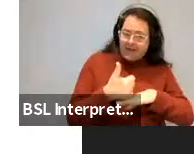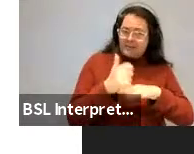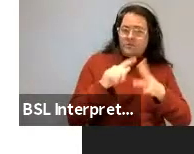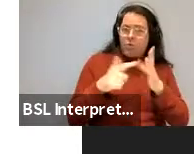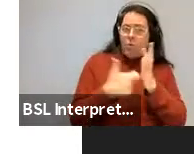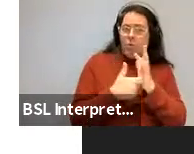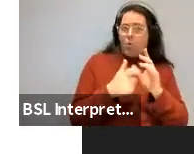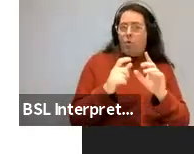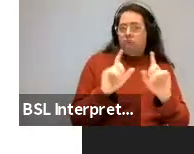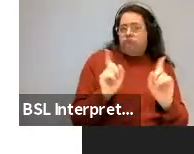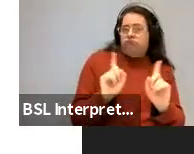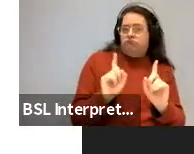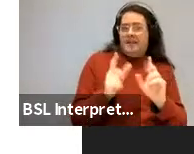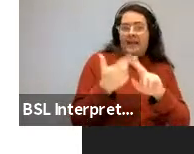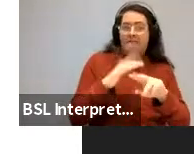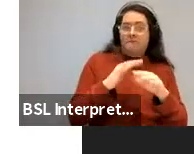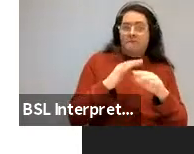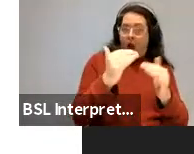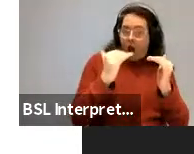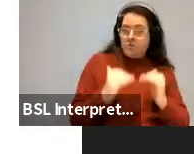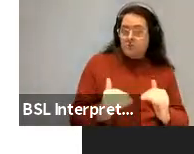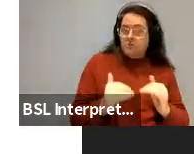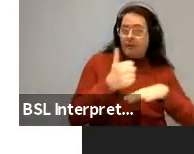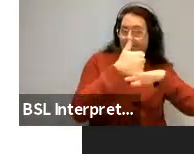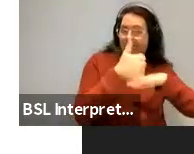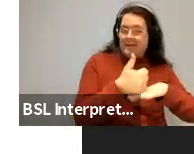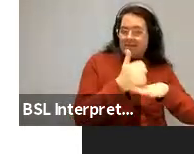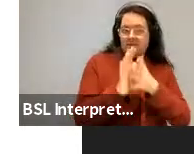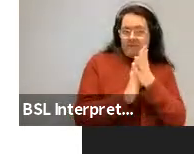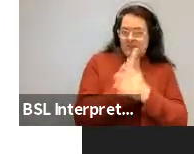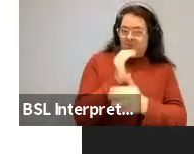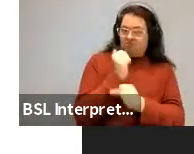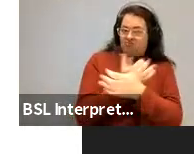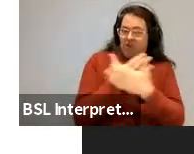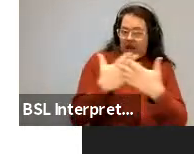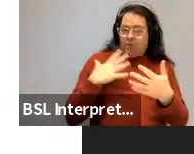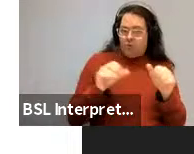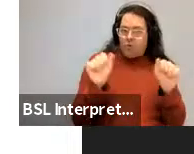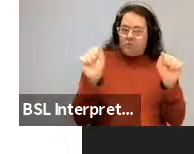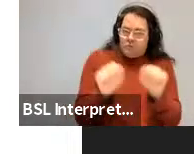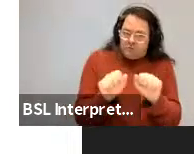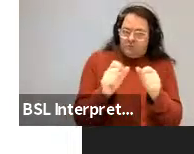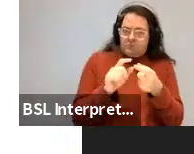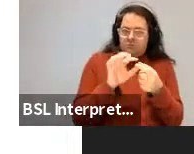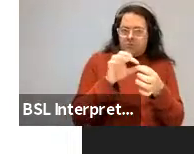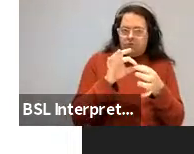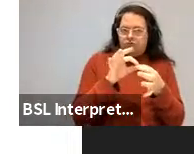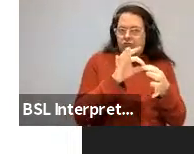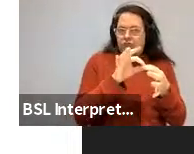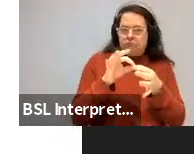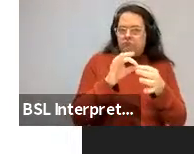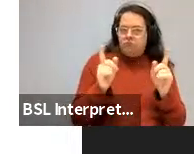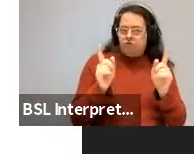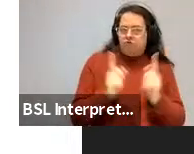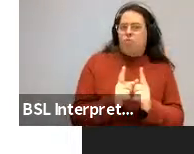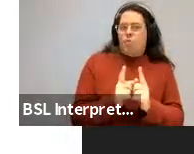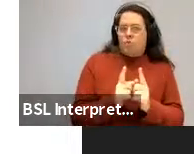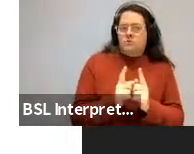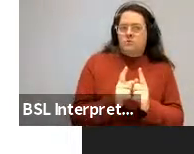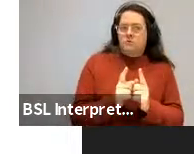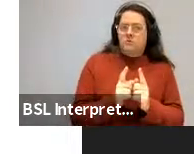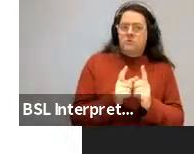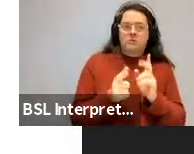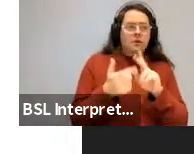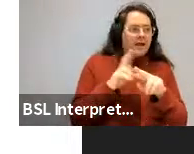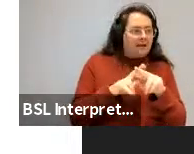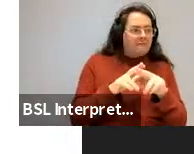minimizes dependency length. And we see that that's true also. And then we then we see, if we see real dependency length is shorter than the samples from the grammar, that's evidence for